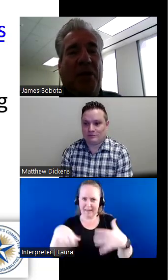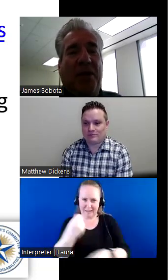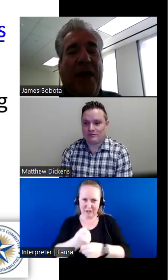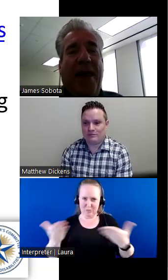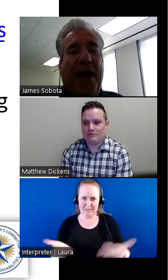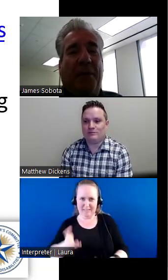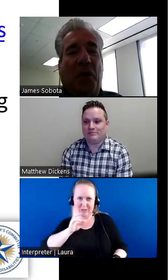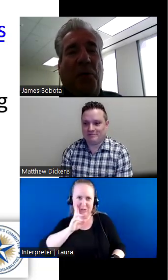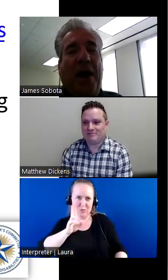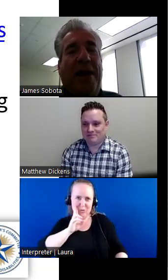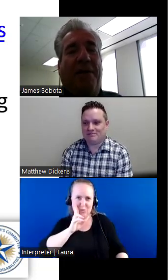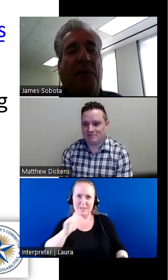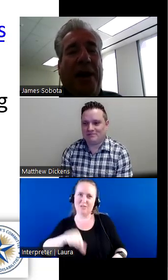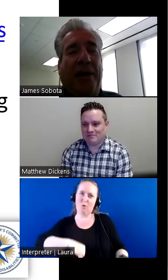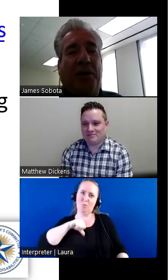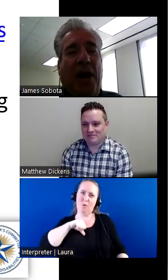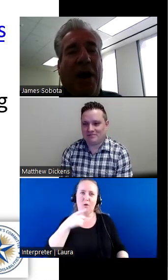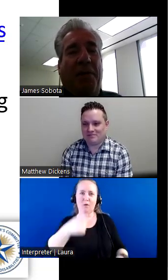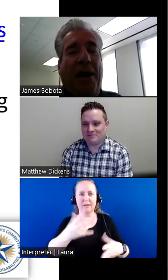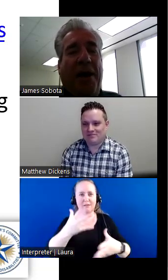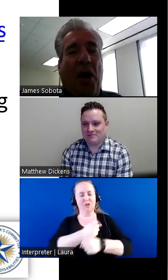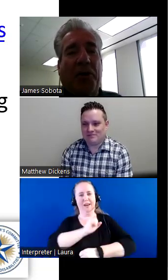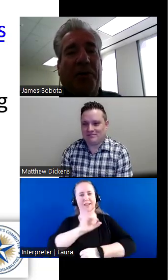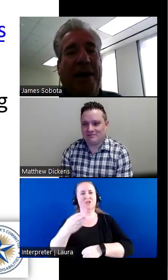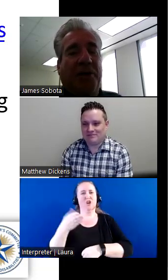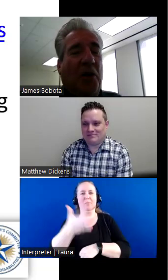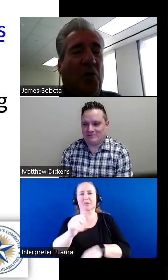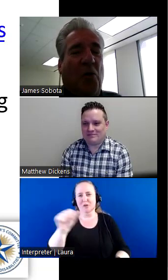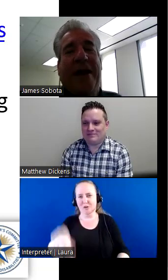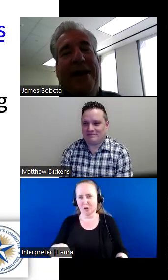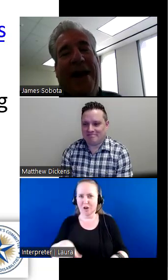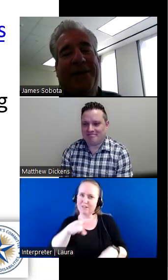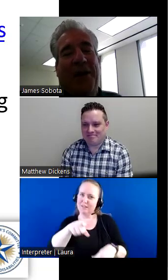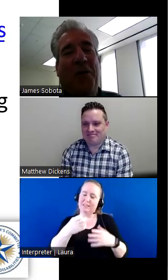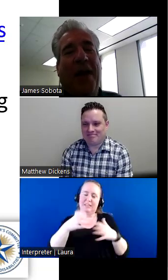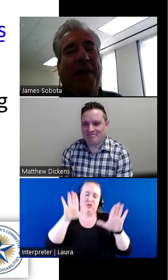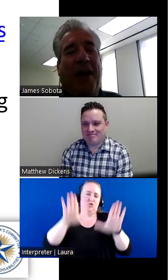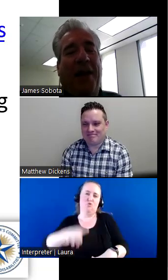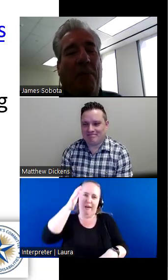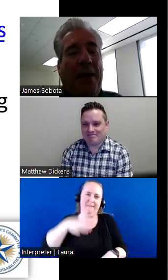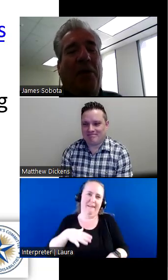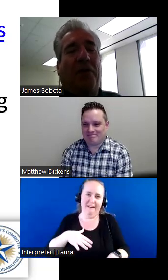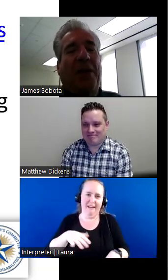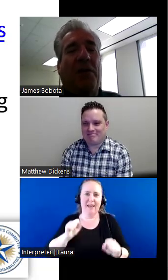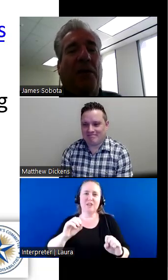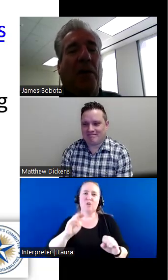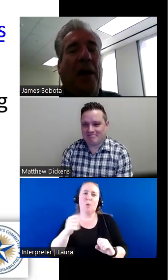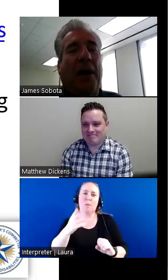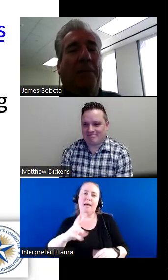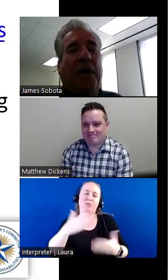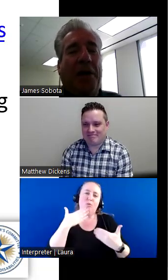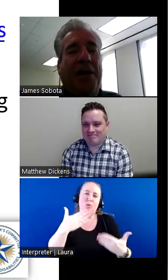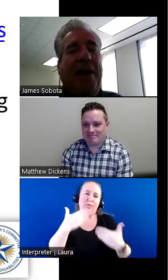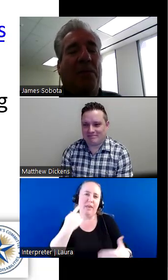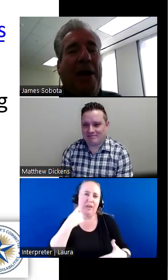he was here in Houston, and I'm so proud of him for getting the job there in Austin. He's just a great guy. So, Matthew, thank you for